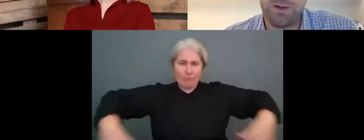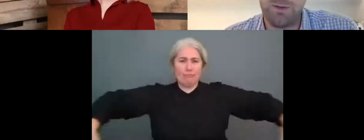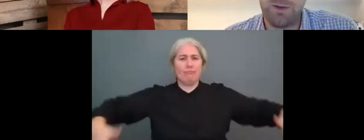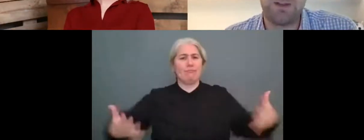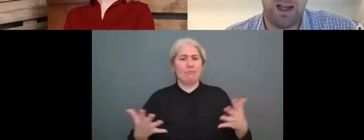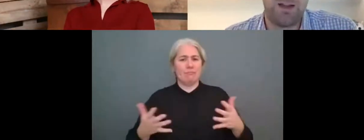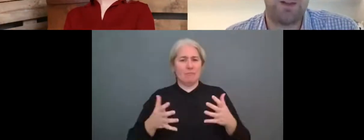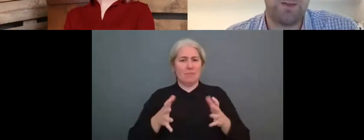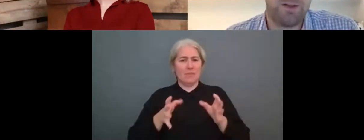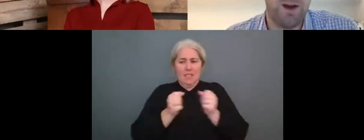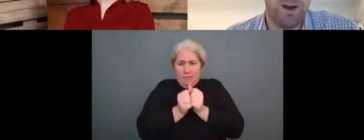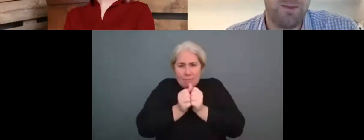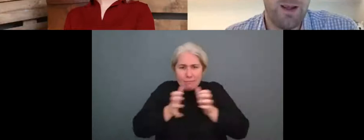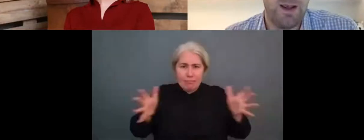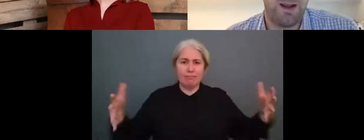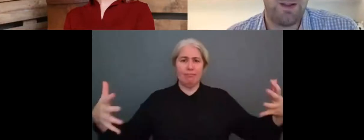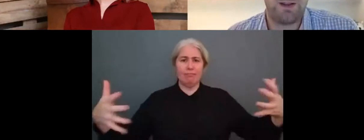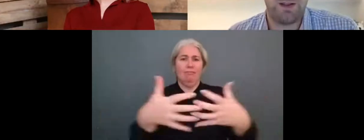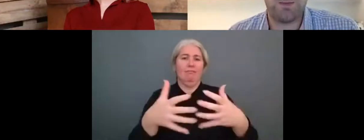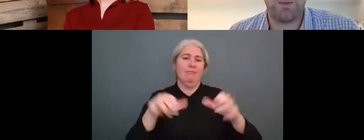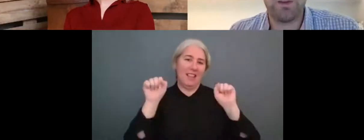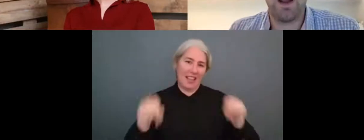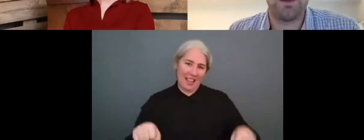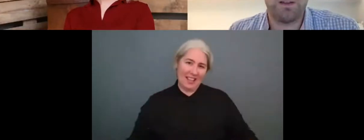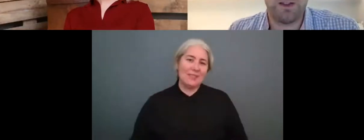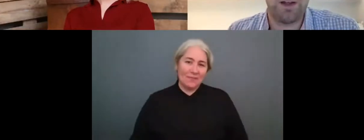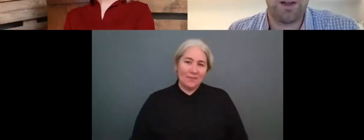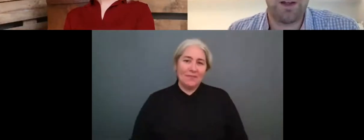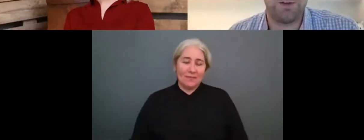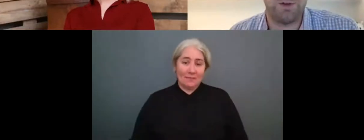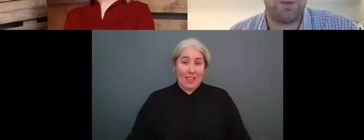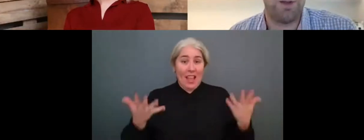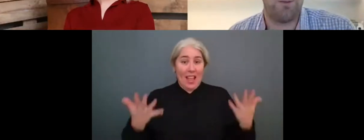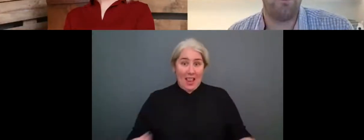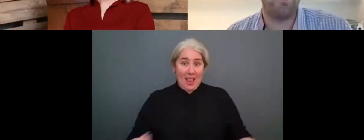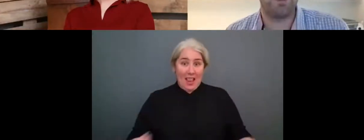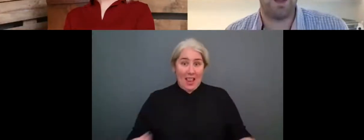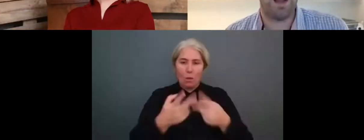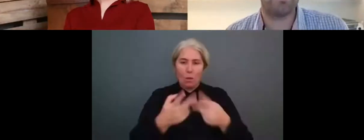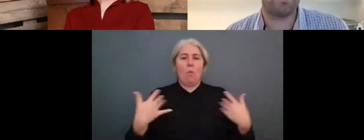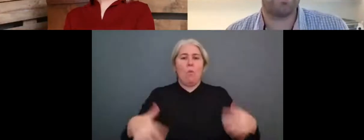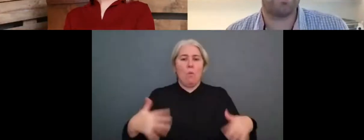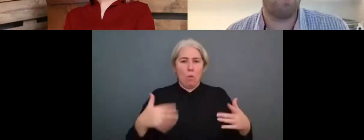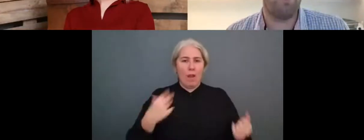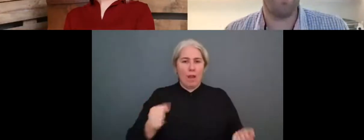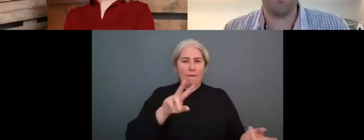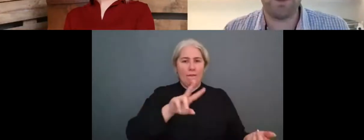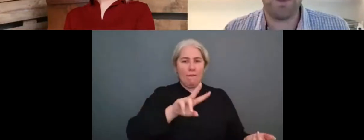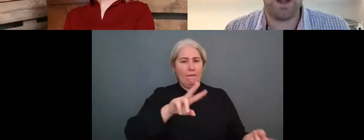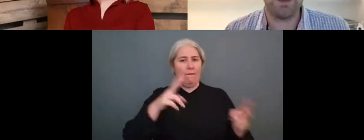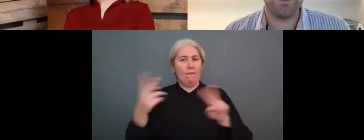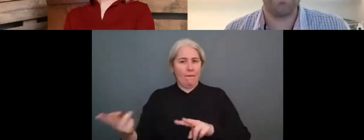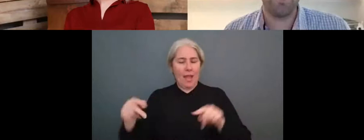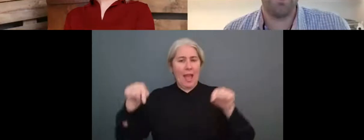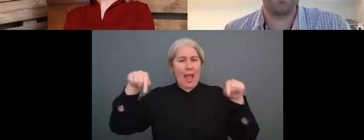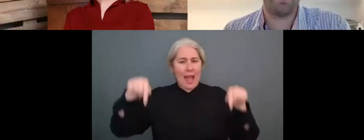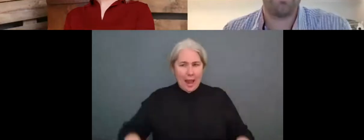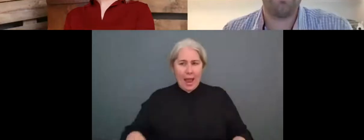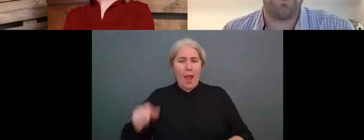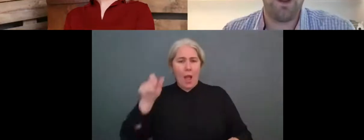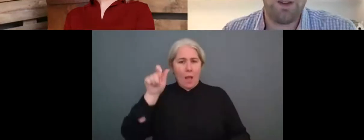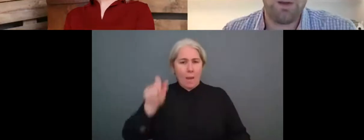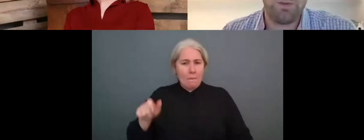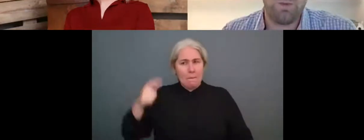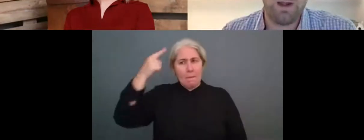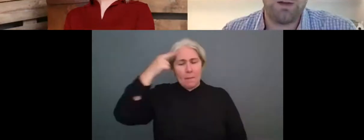globally on some of the big challenges of our time. Um, I think that's what we're starting to see a transition of, um, um, know, acting more purposefully. So